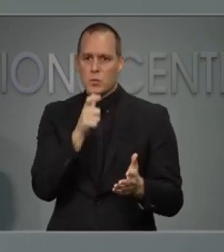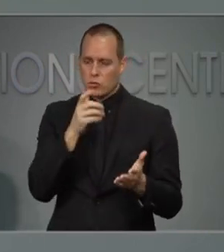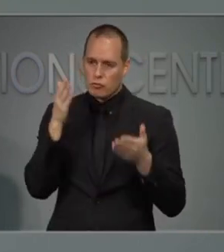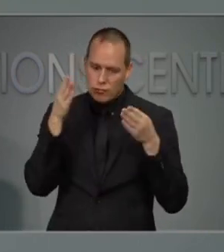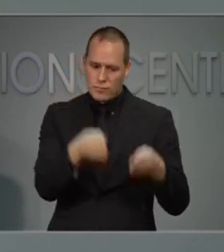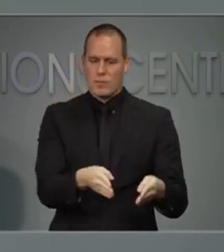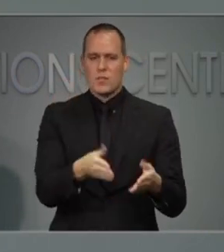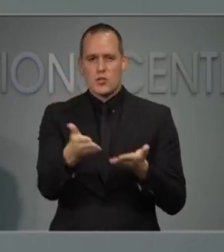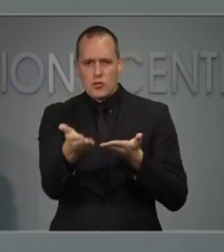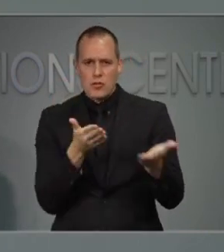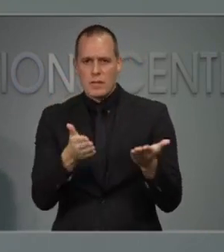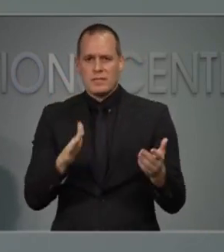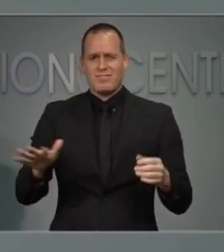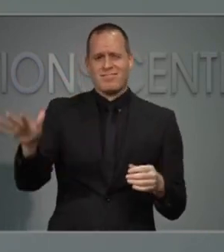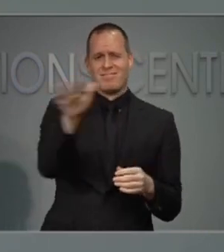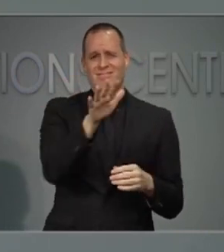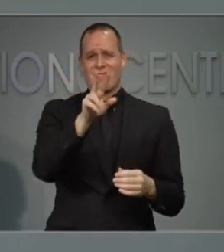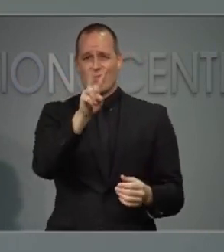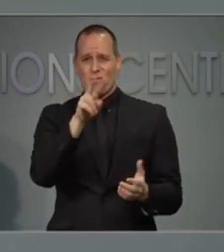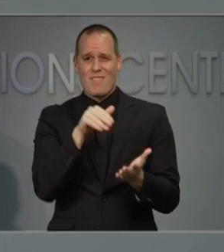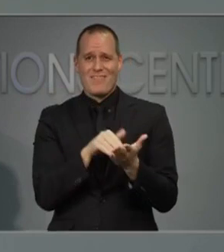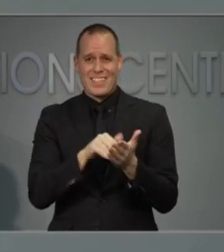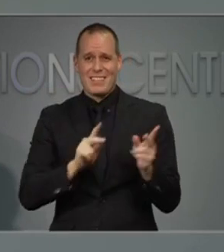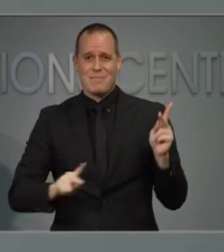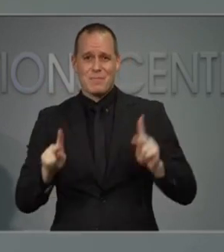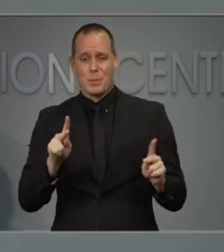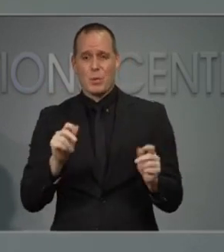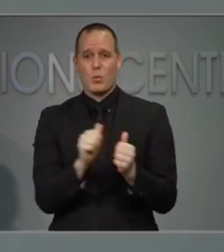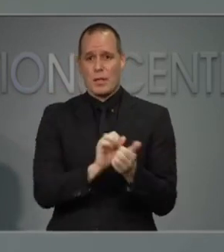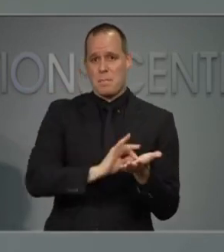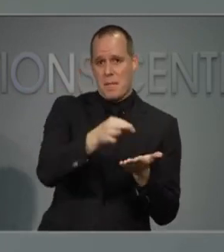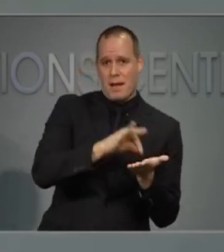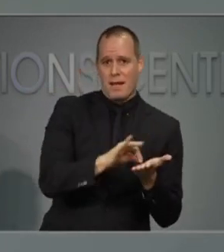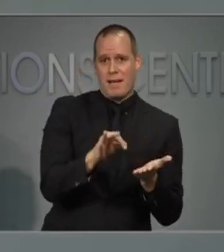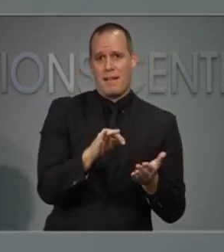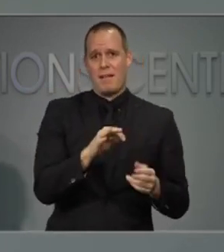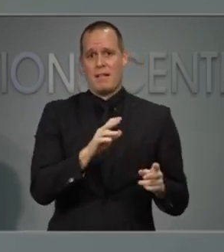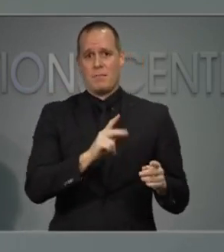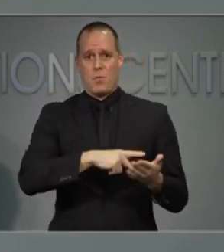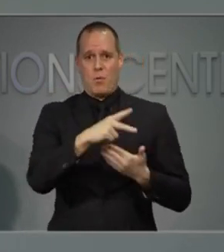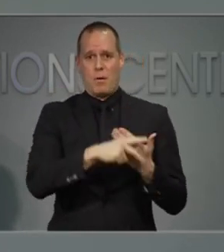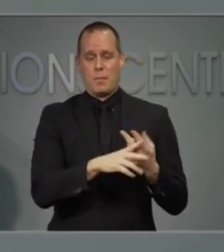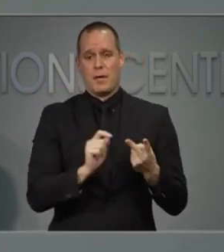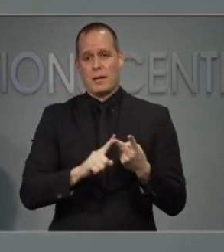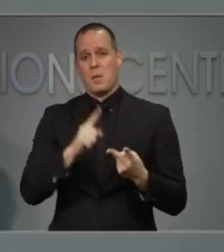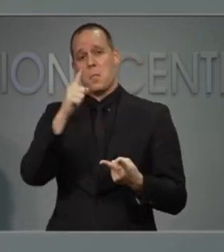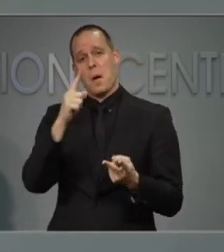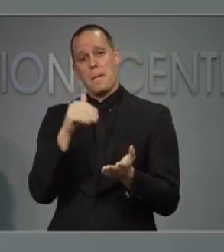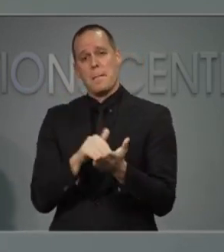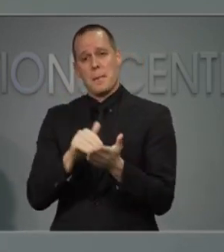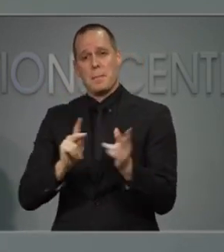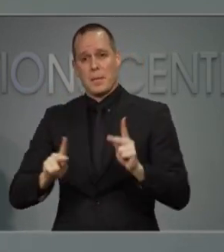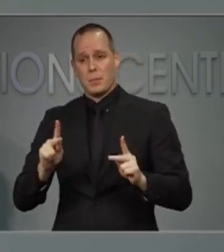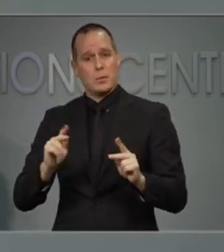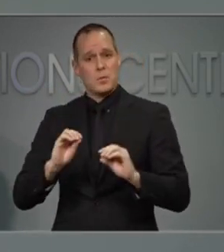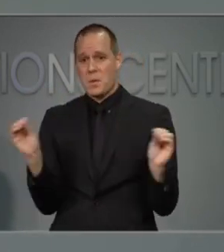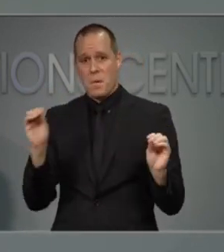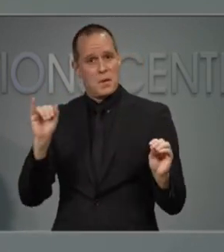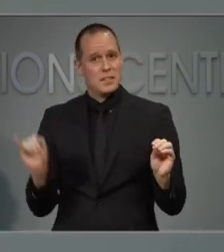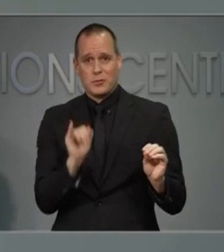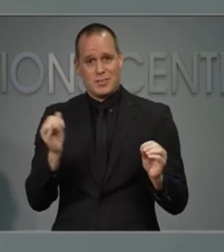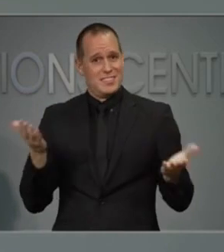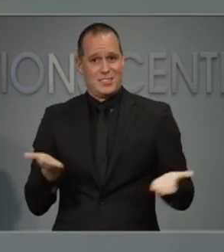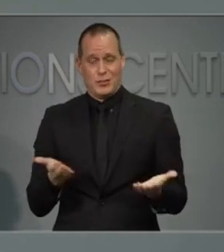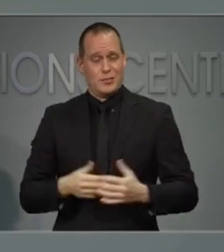the more than 2 million people our state covers with our Medicaid program and the 1 million North Carolinians who don't have health